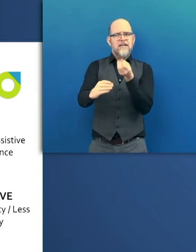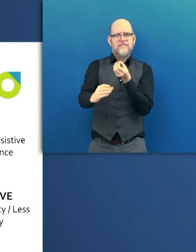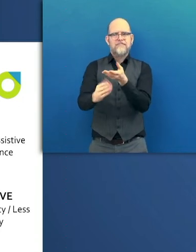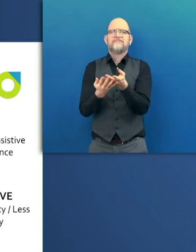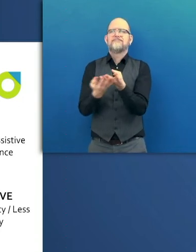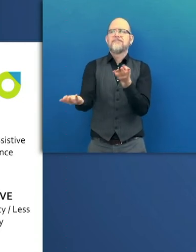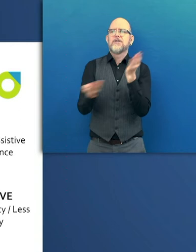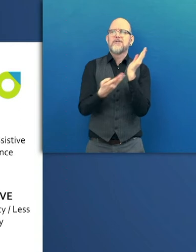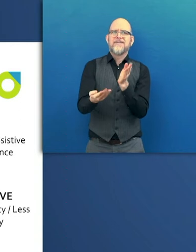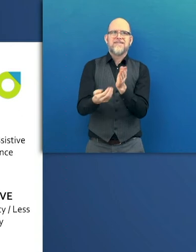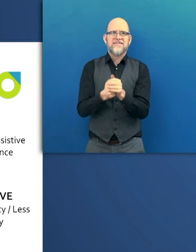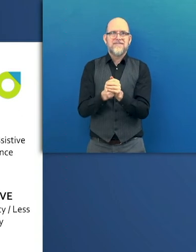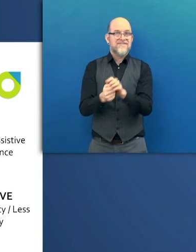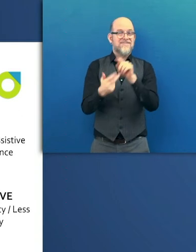with.